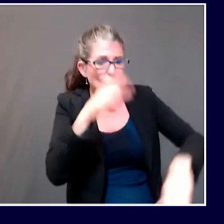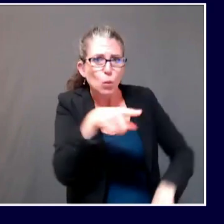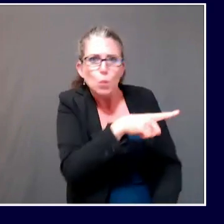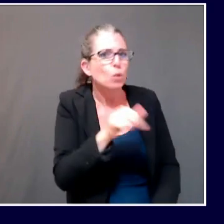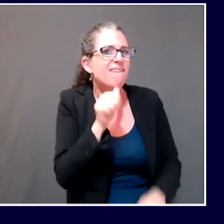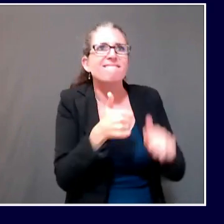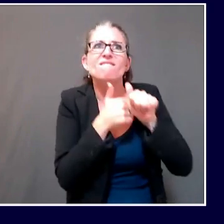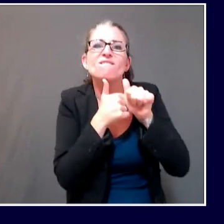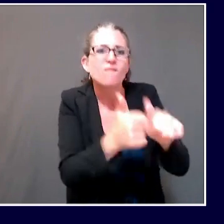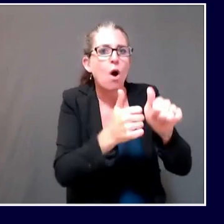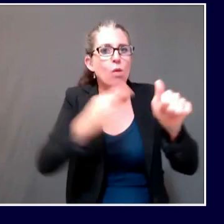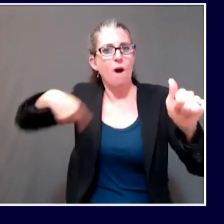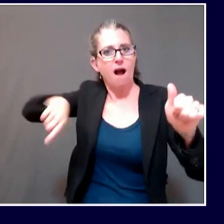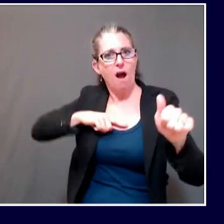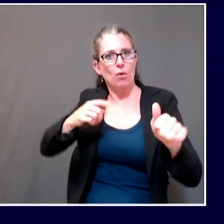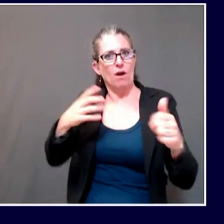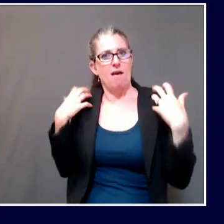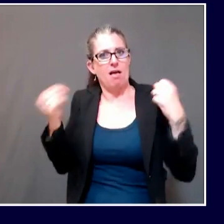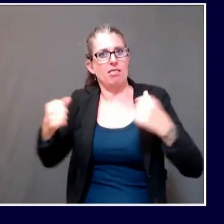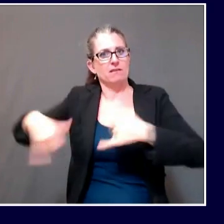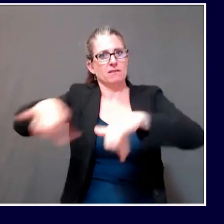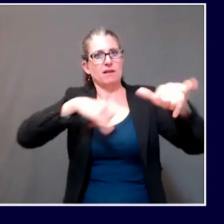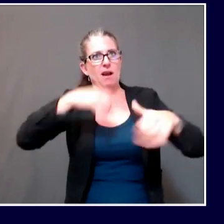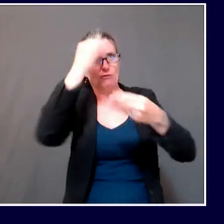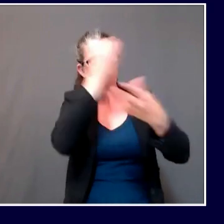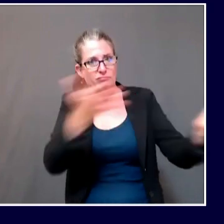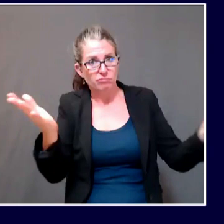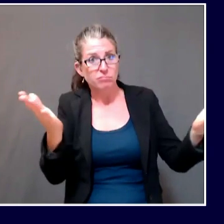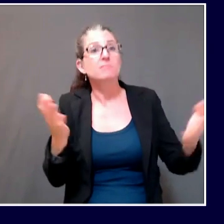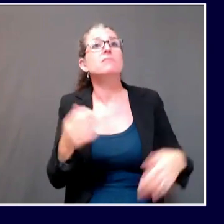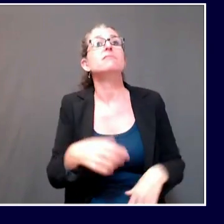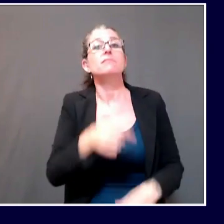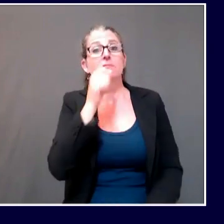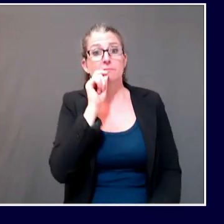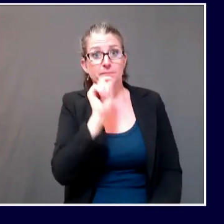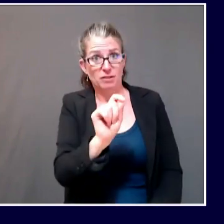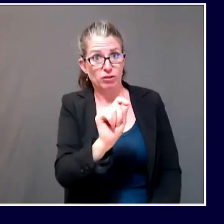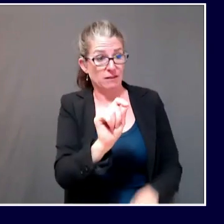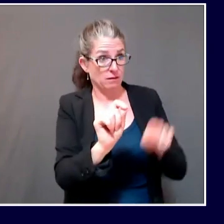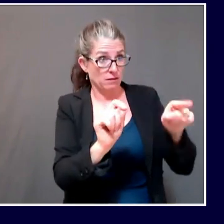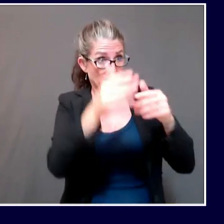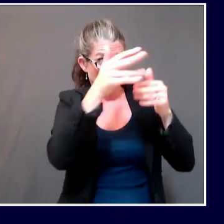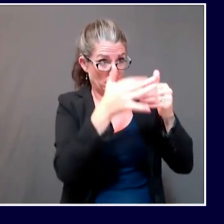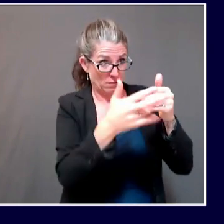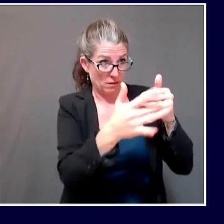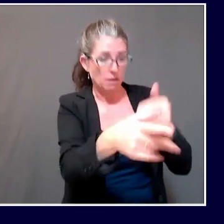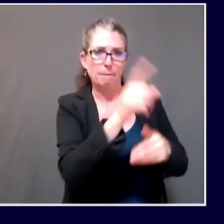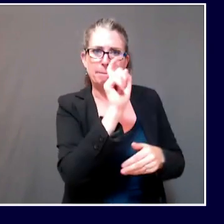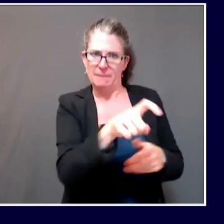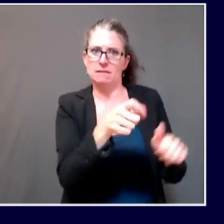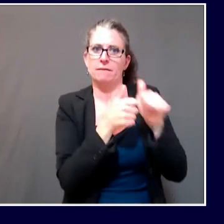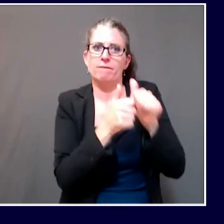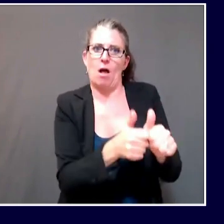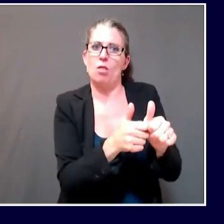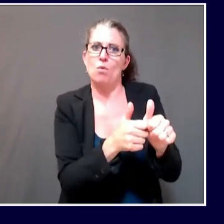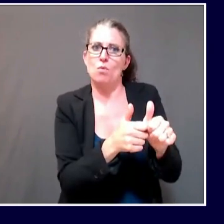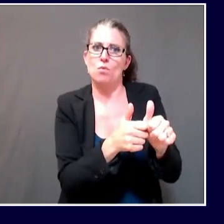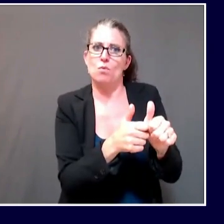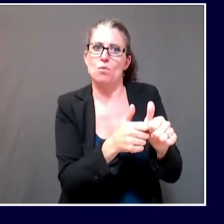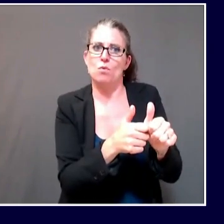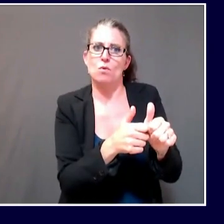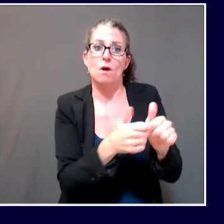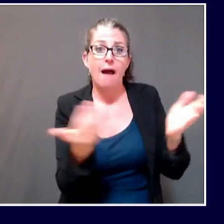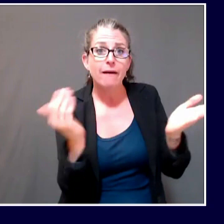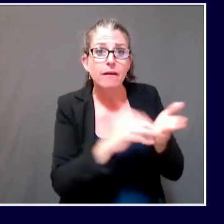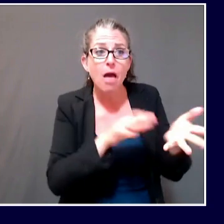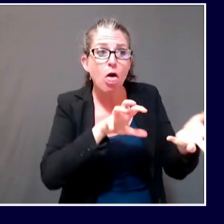When it was delivered to the owners of the Big Moose Inn, they did intend and agree to signal that they will comply with all of these issues and all